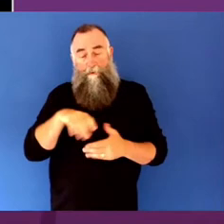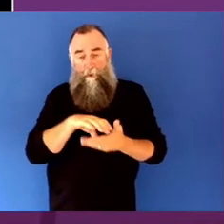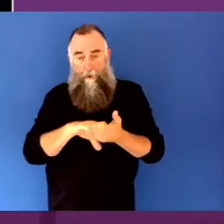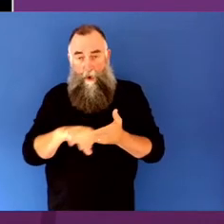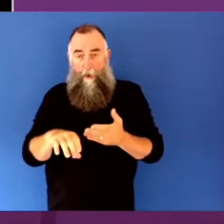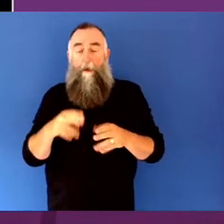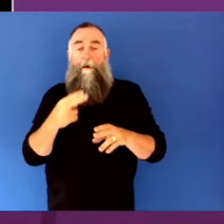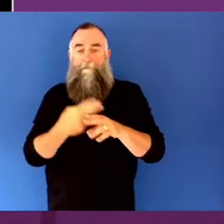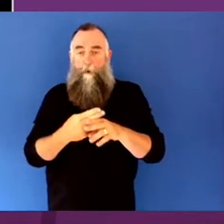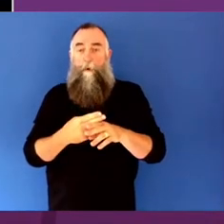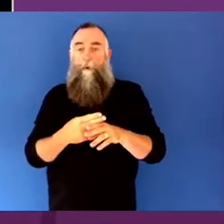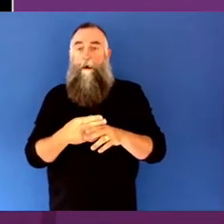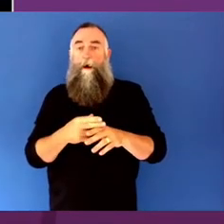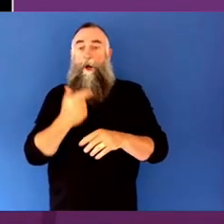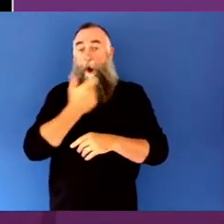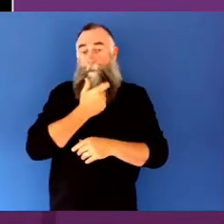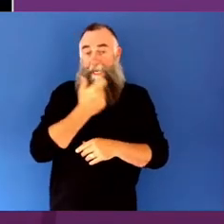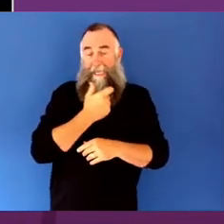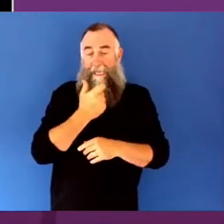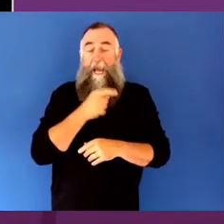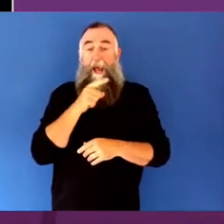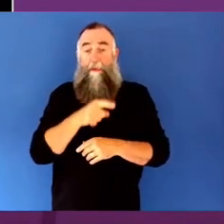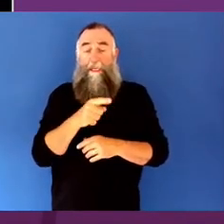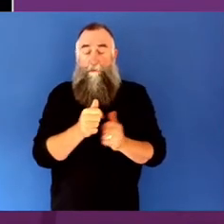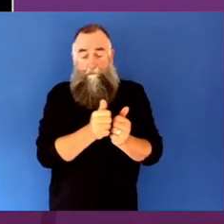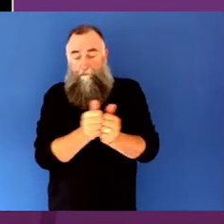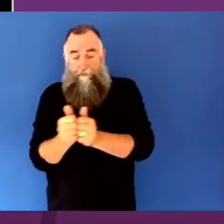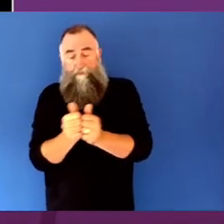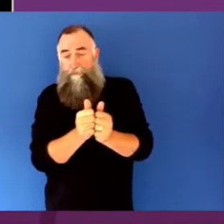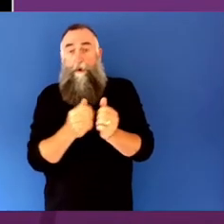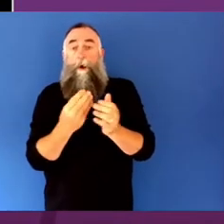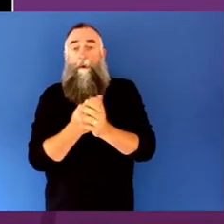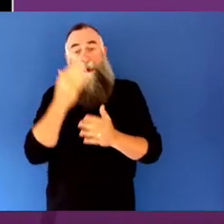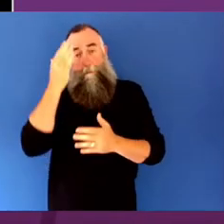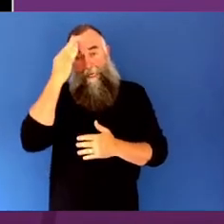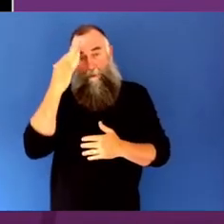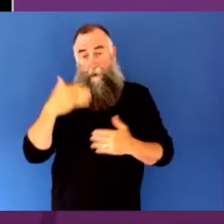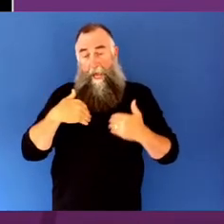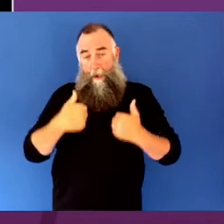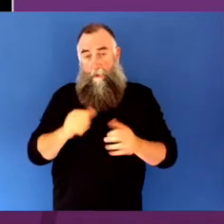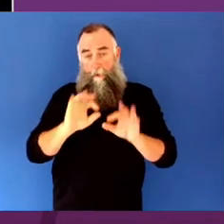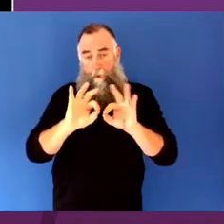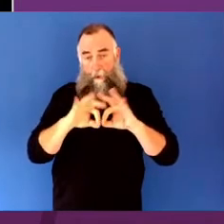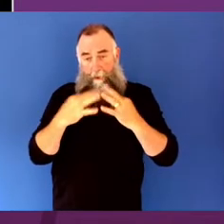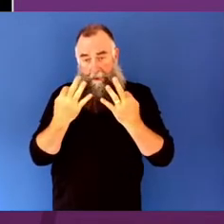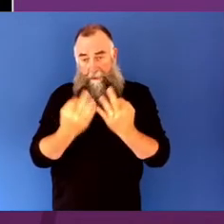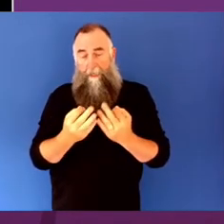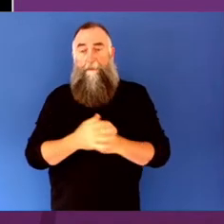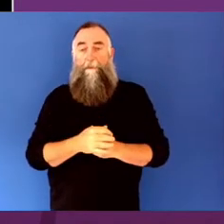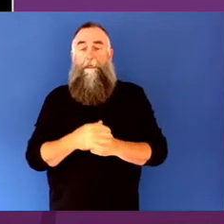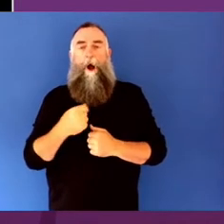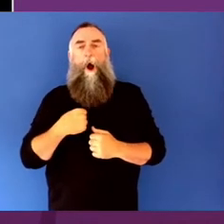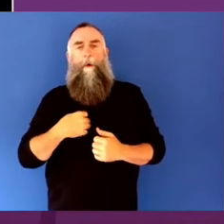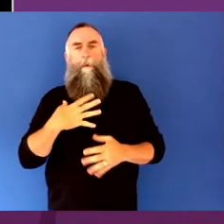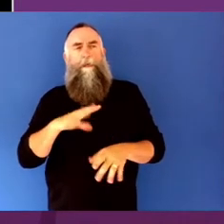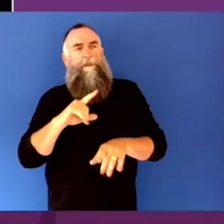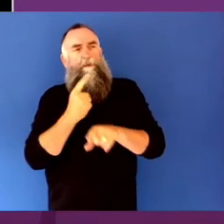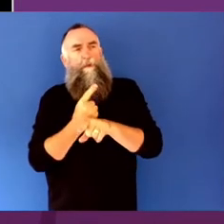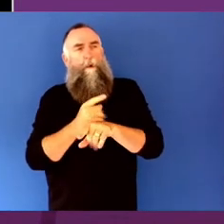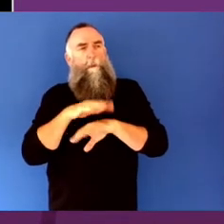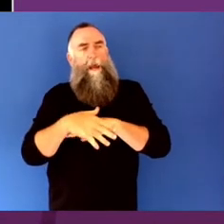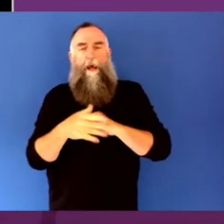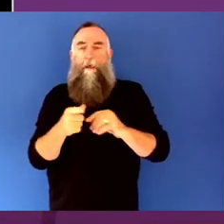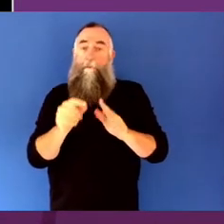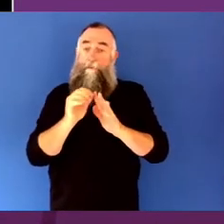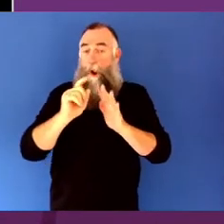partnership with local mental health organisations. Or I could point to the Revive Project by Somebody's